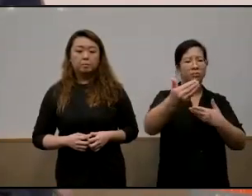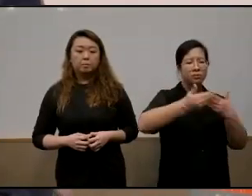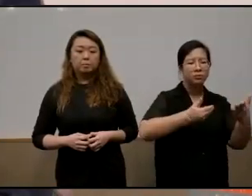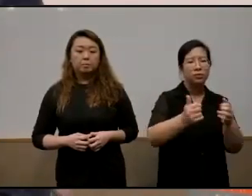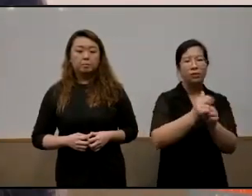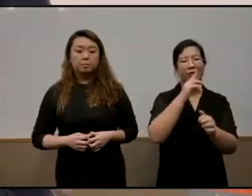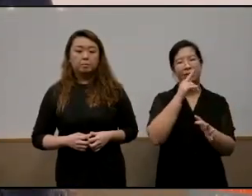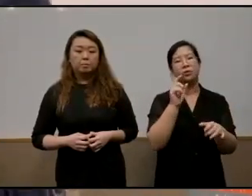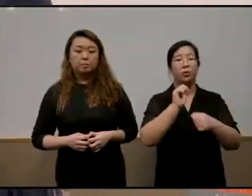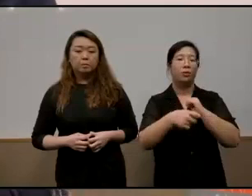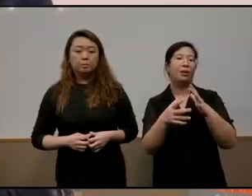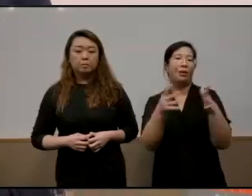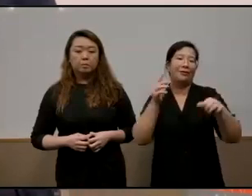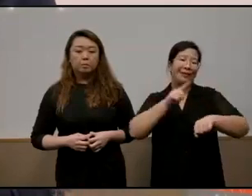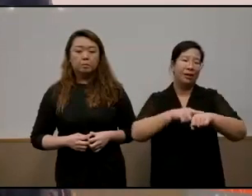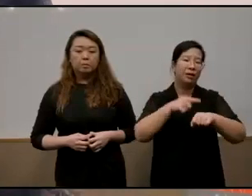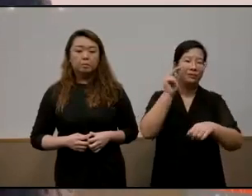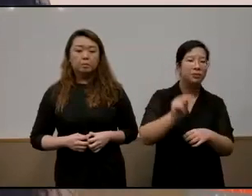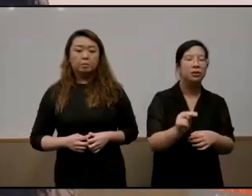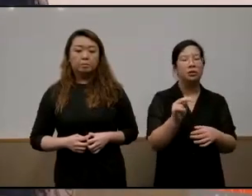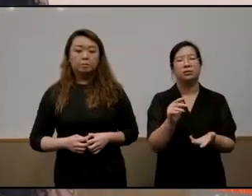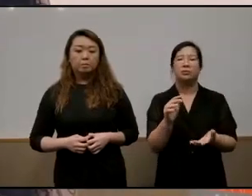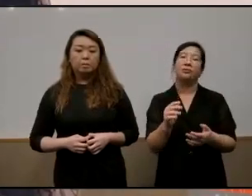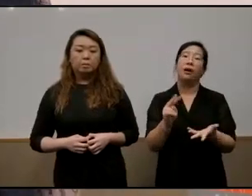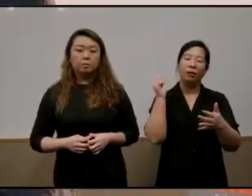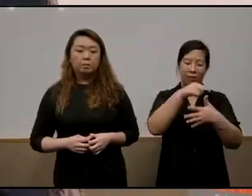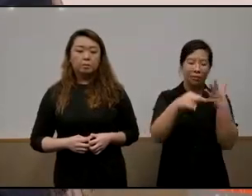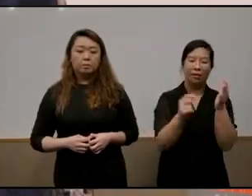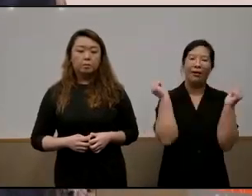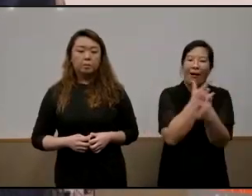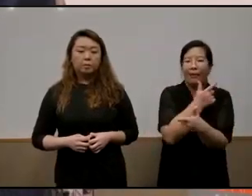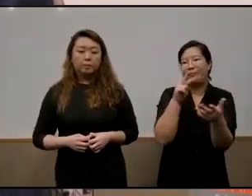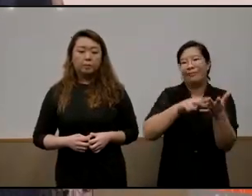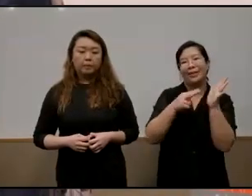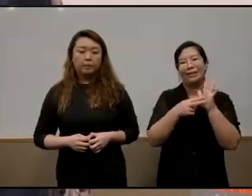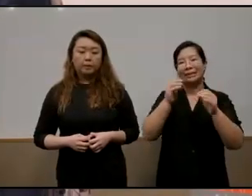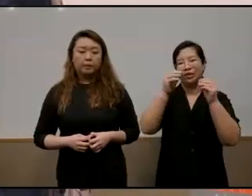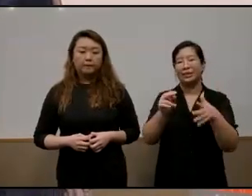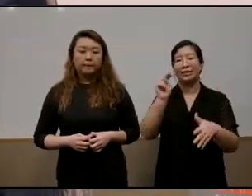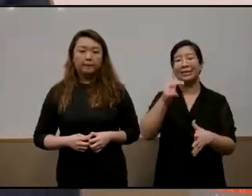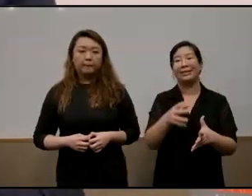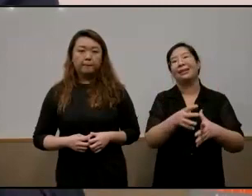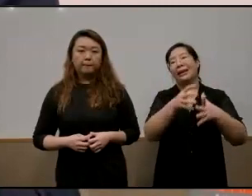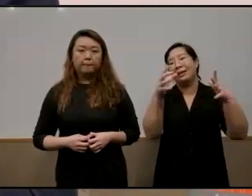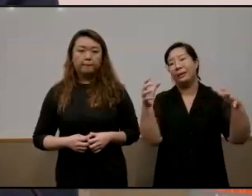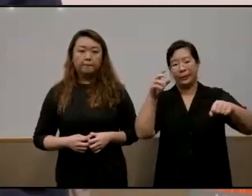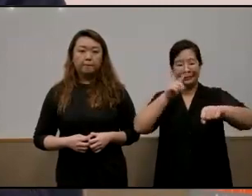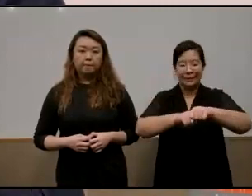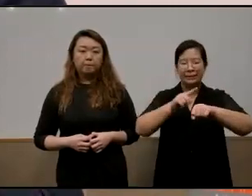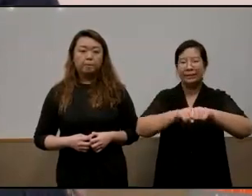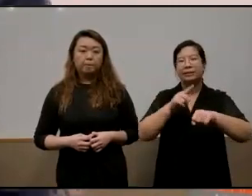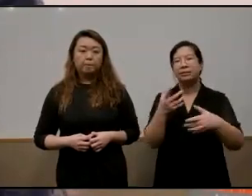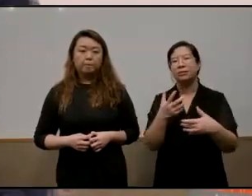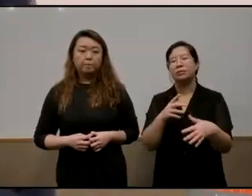all this would mean a lot more time demand on the time of the teachers so the plate has